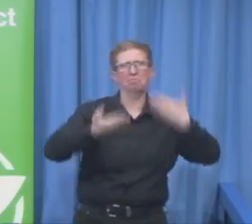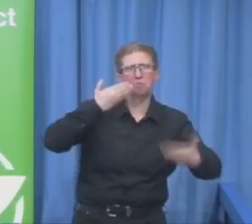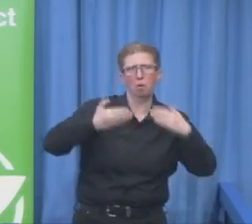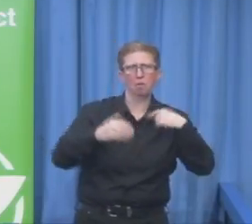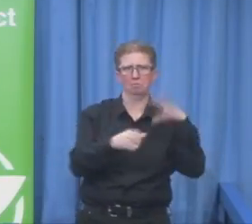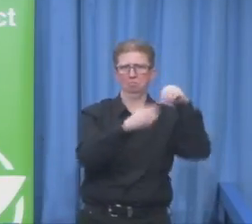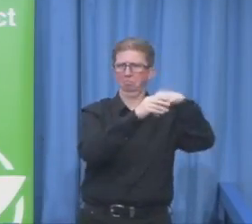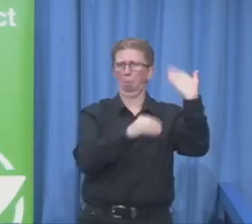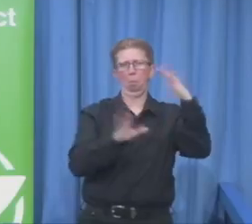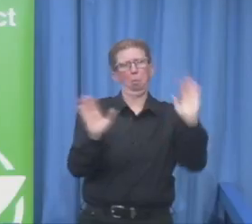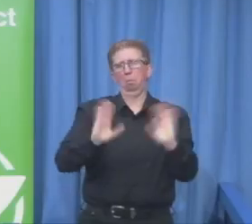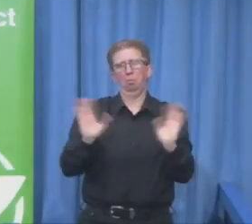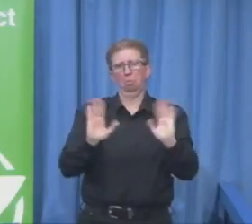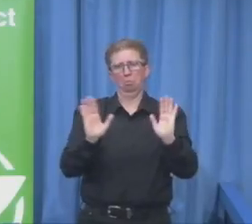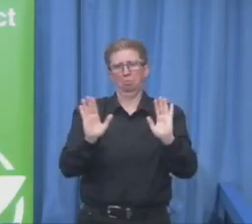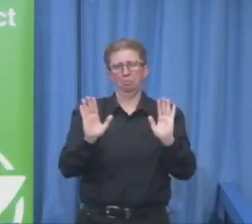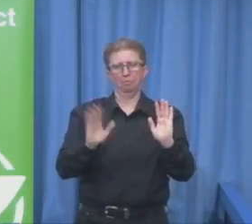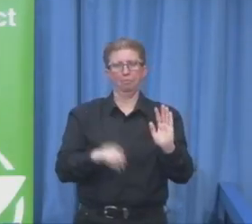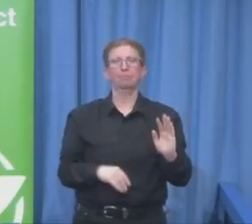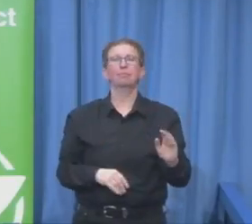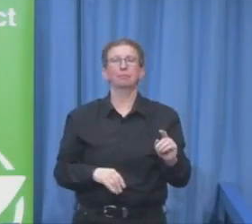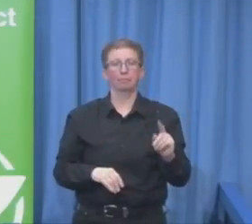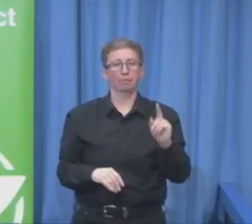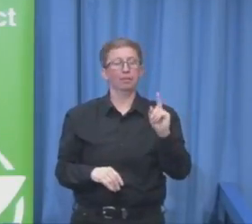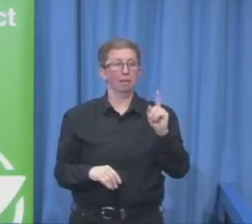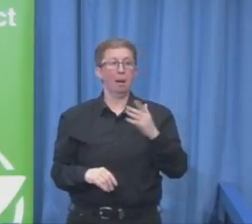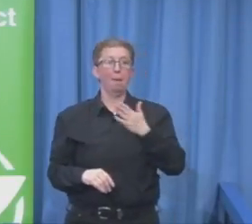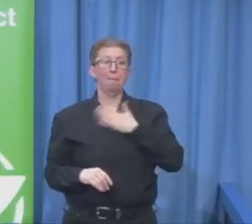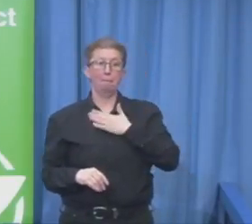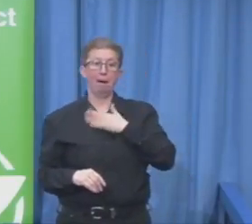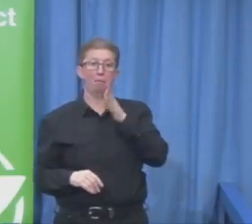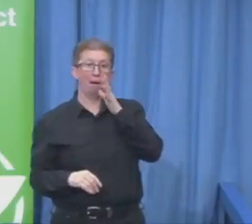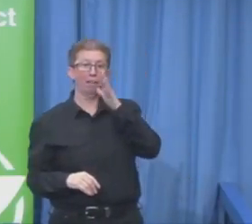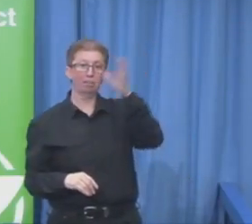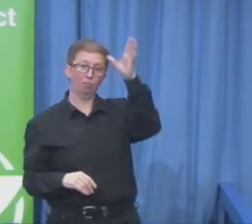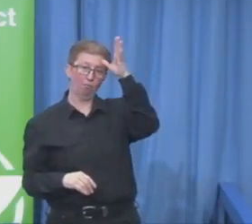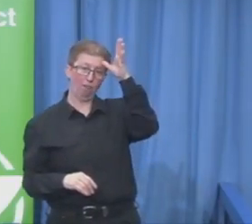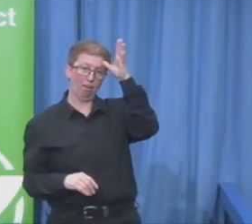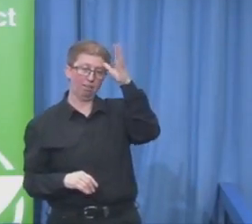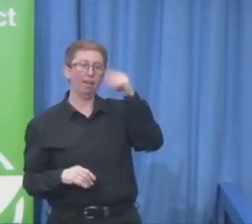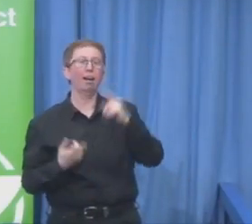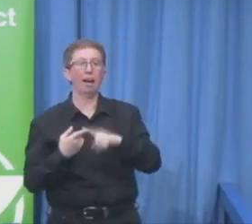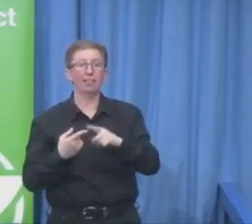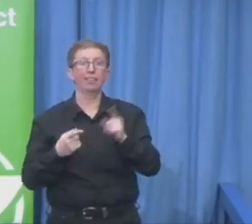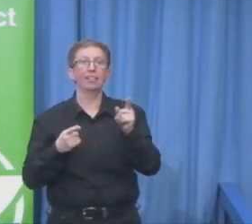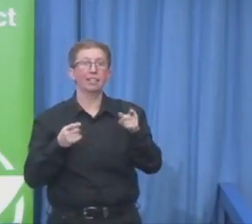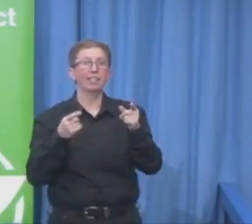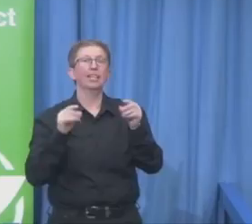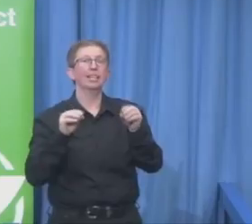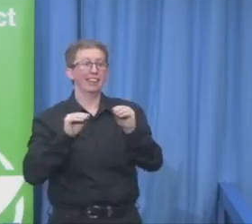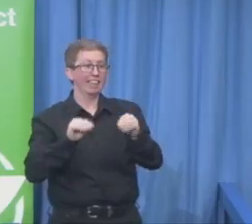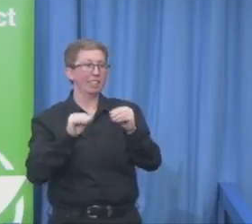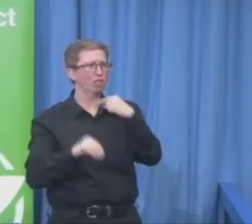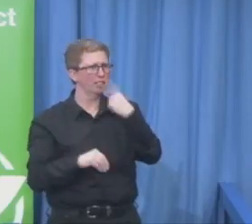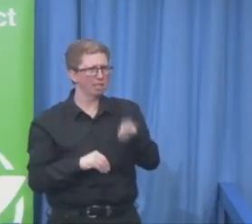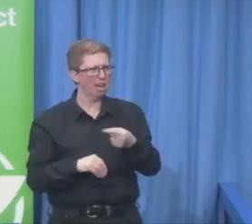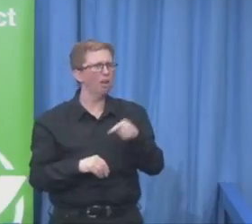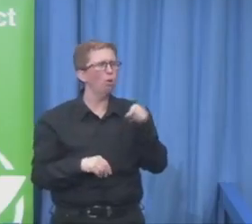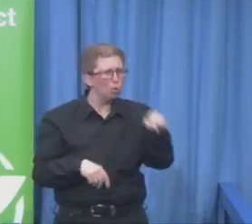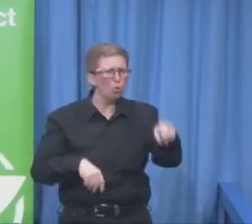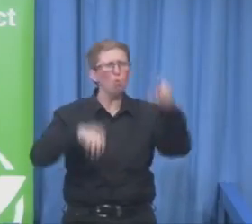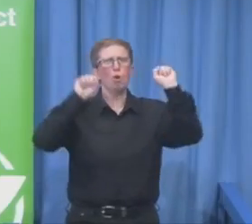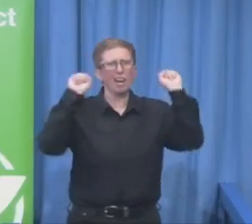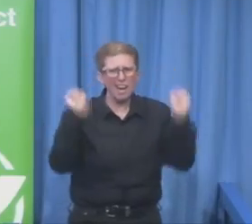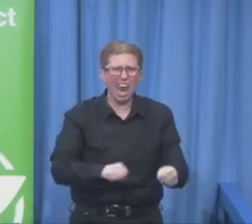they trusted in me. And from time to time, I met people who challenged me to